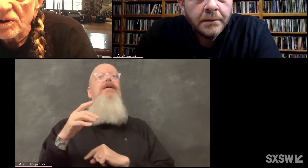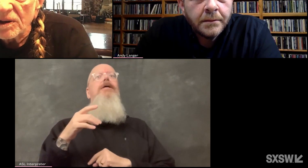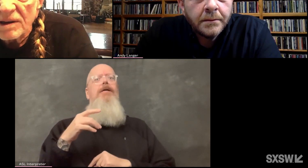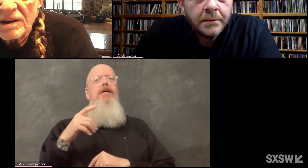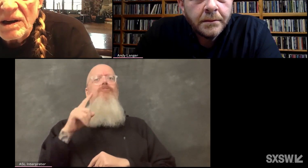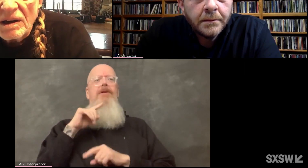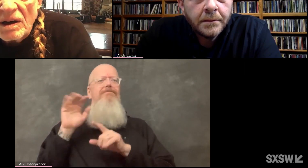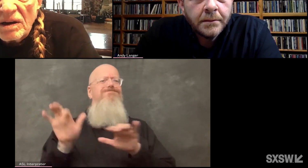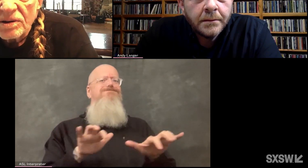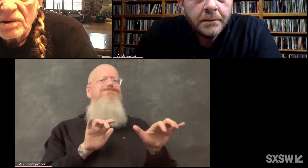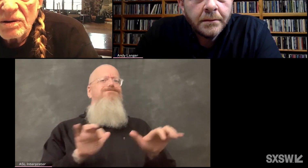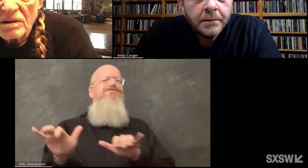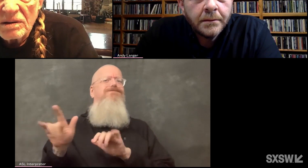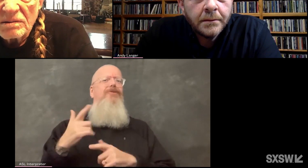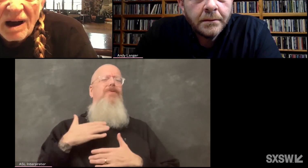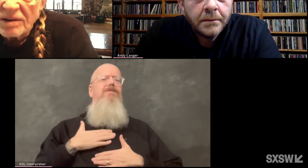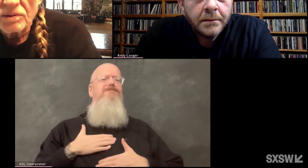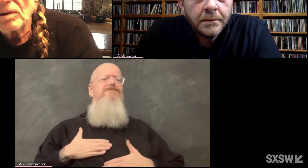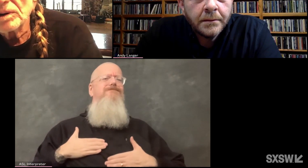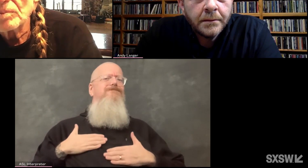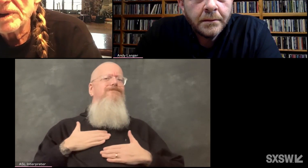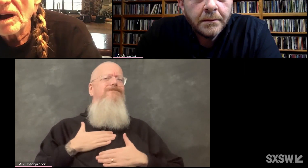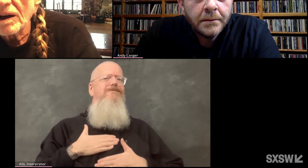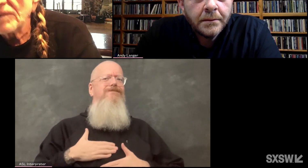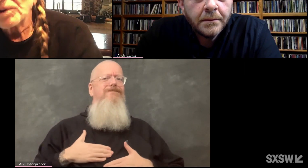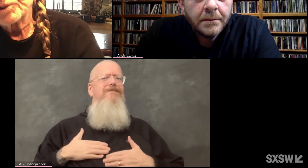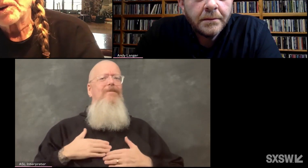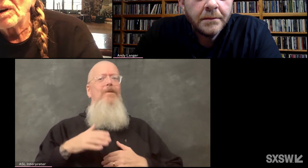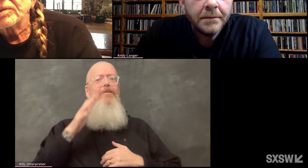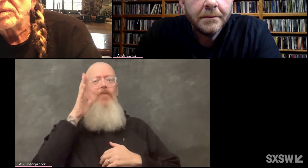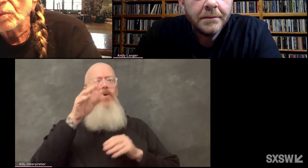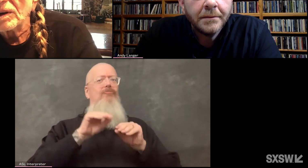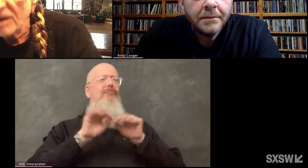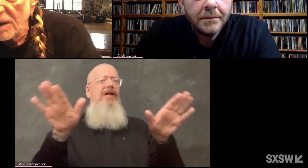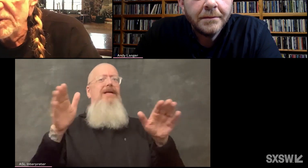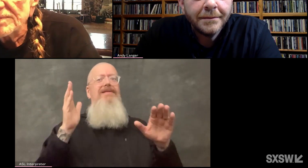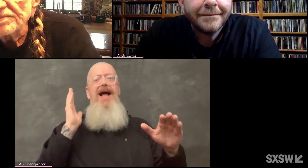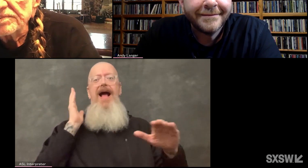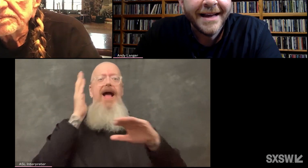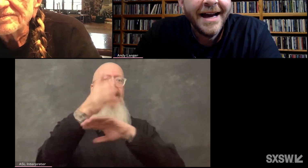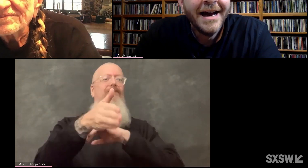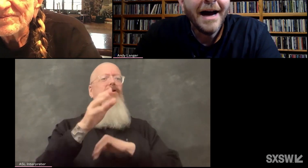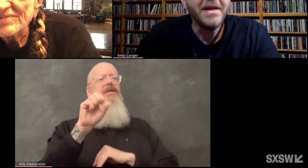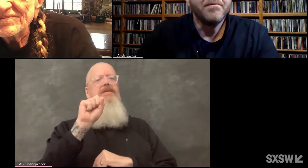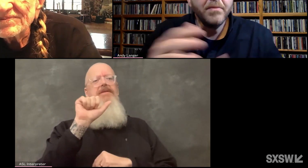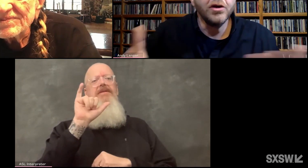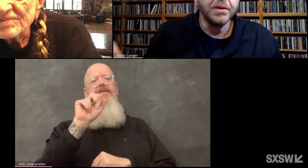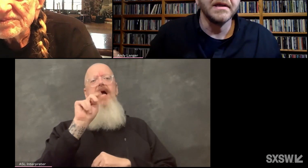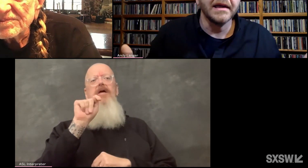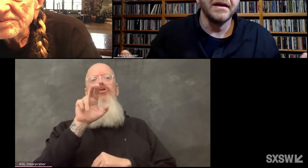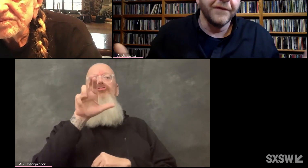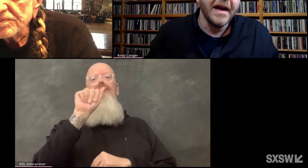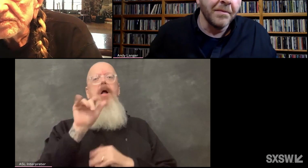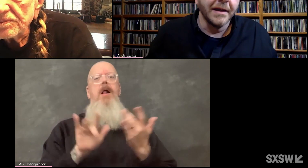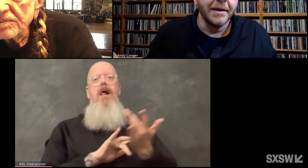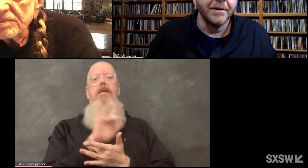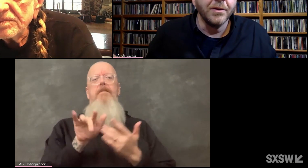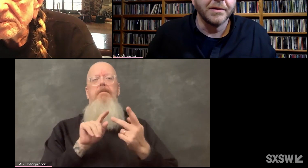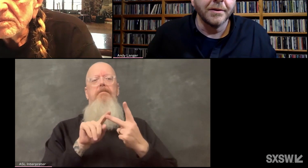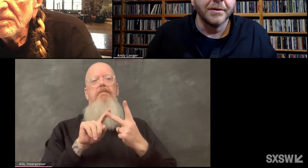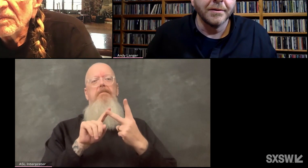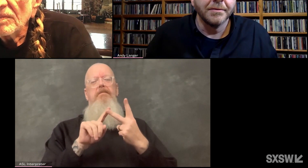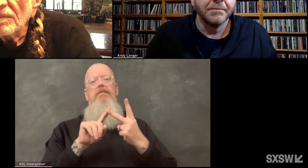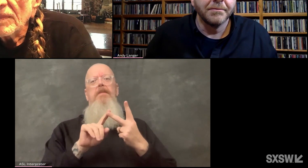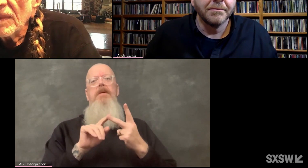And she enjoyed it. So I don't know. It'll be out after the Sinatra one, I guess. I mean, music and family,